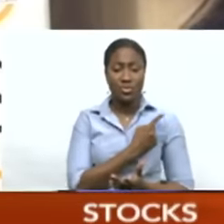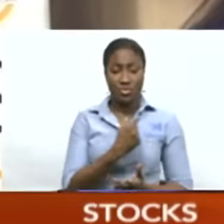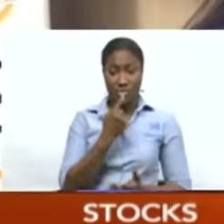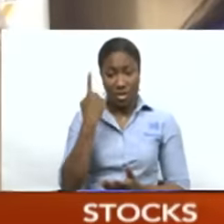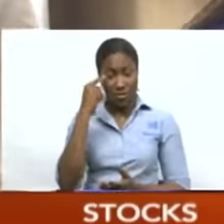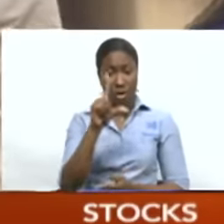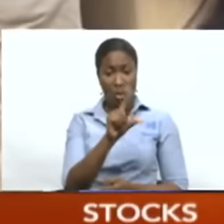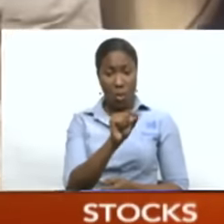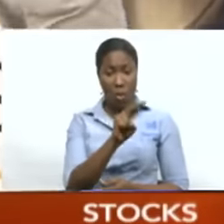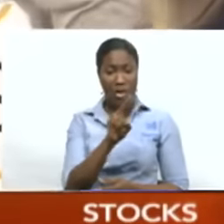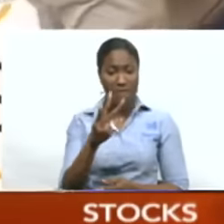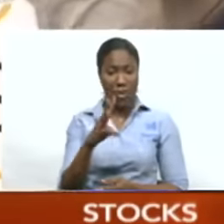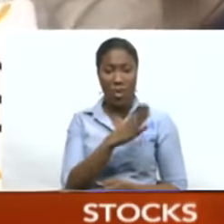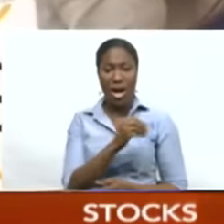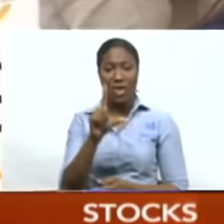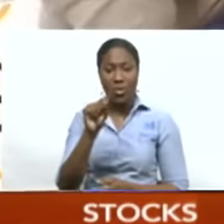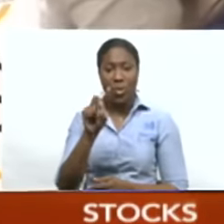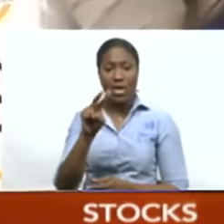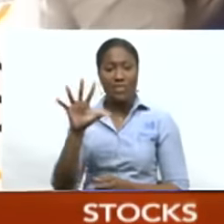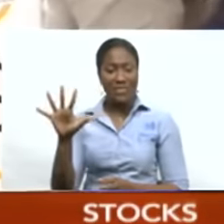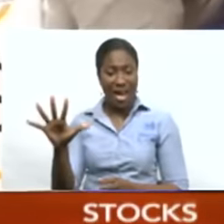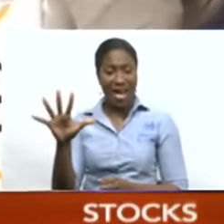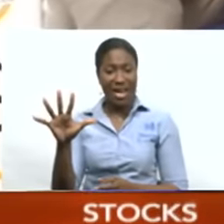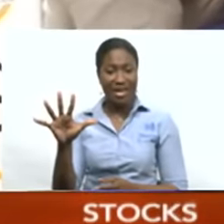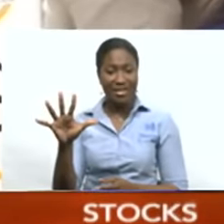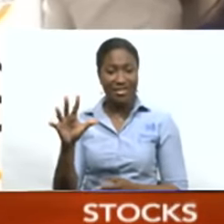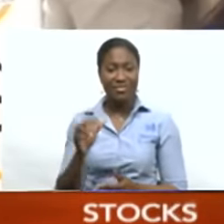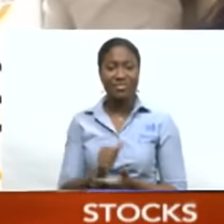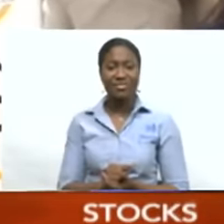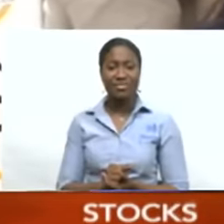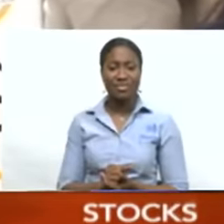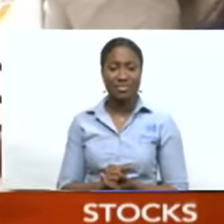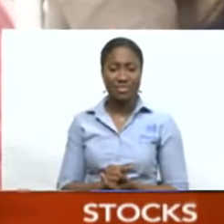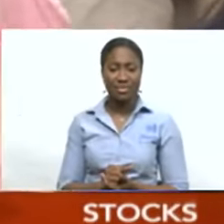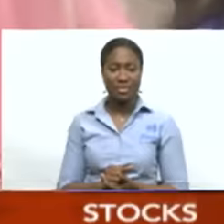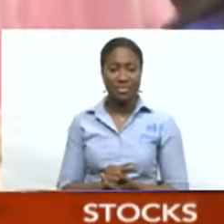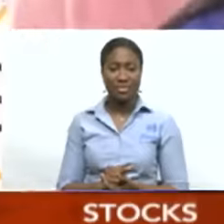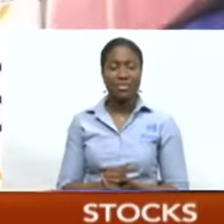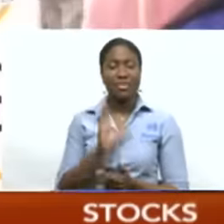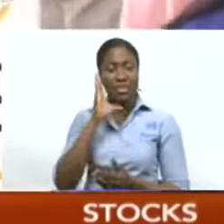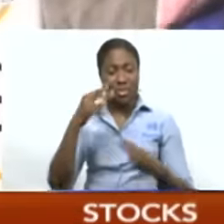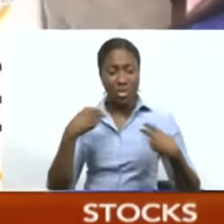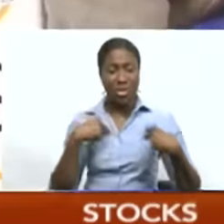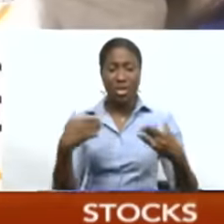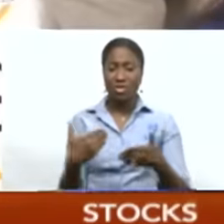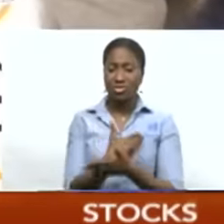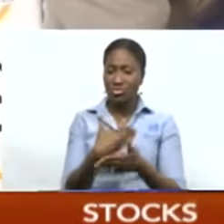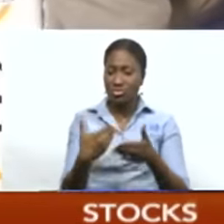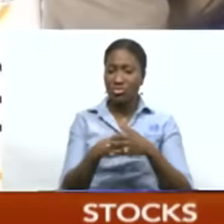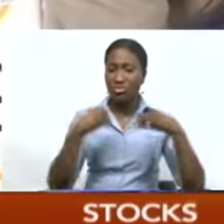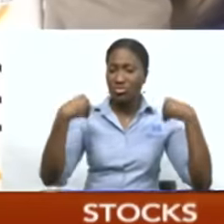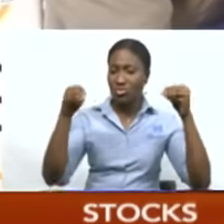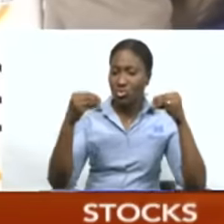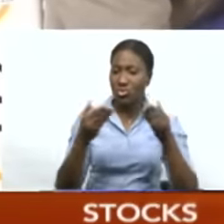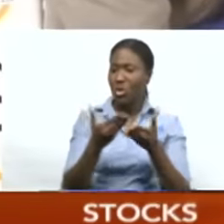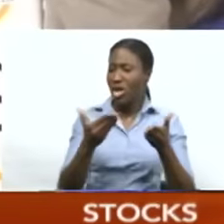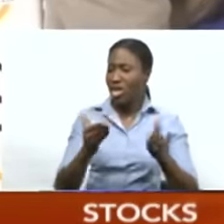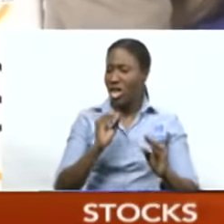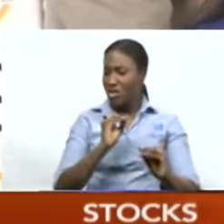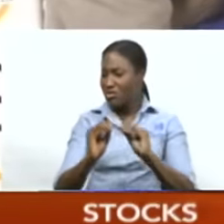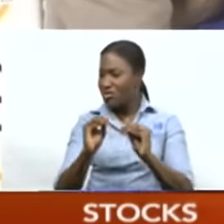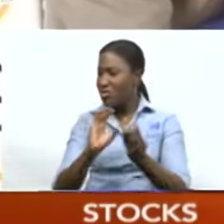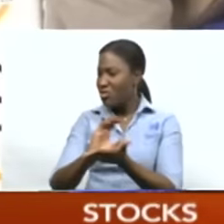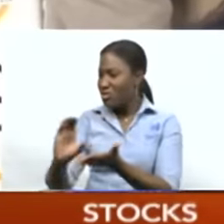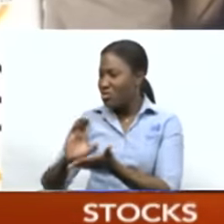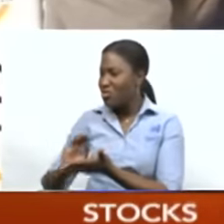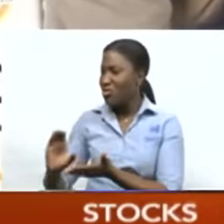2025 are actually store highlights, new stores, renovations, not only exclusive to